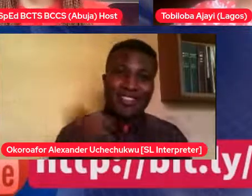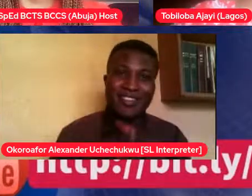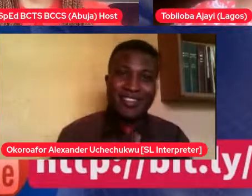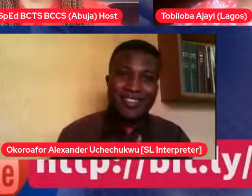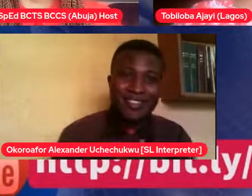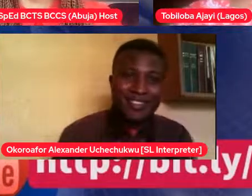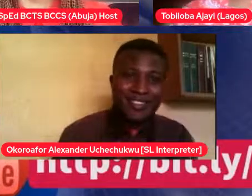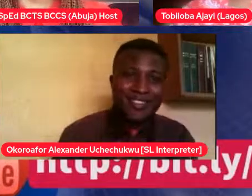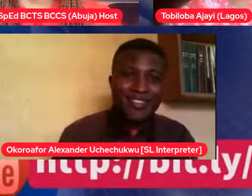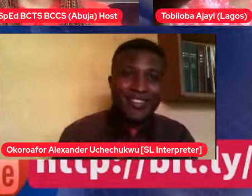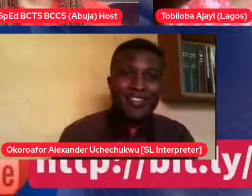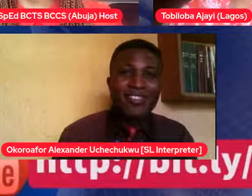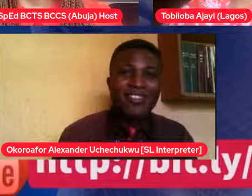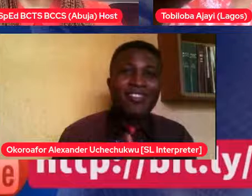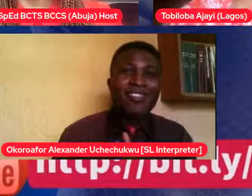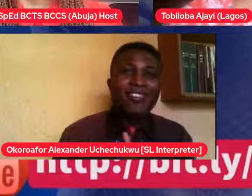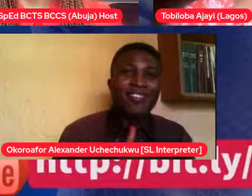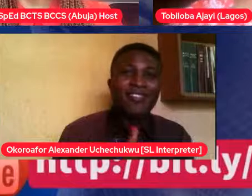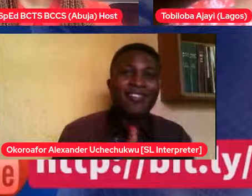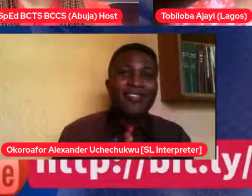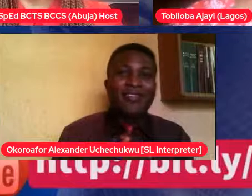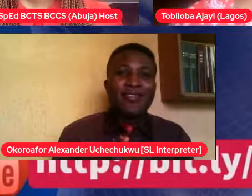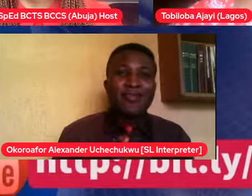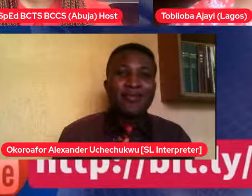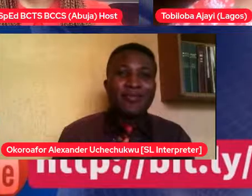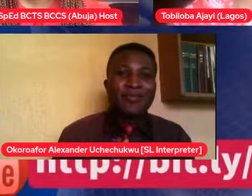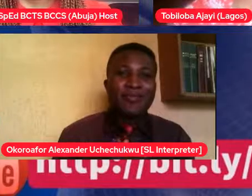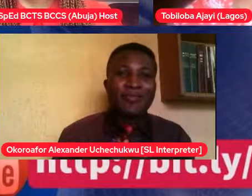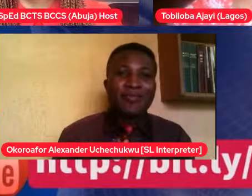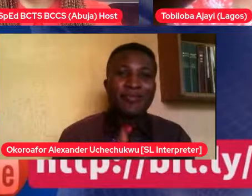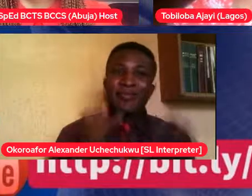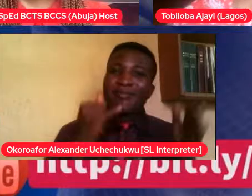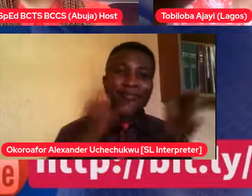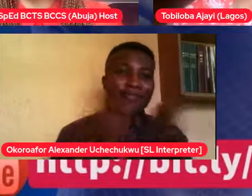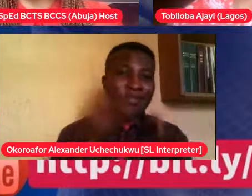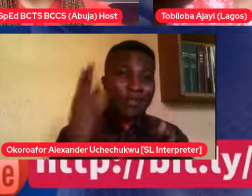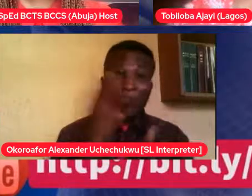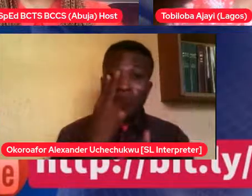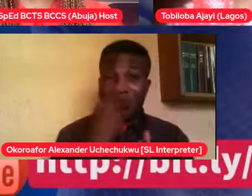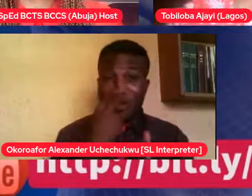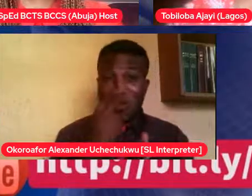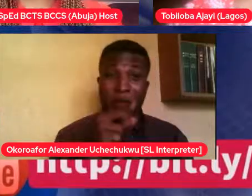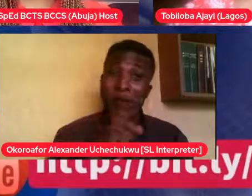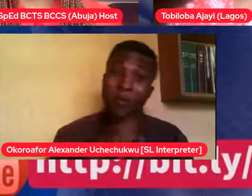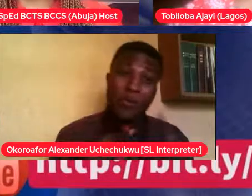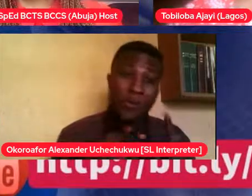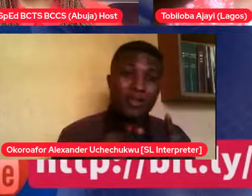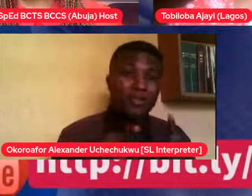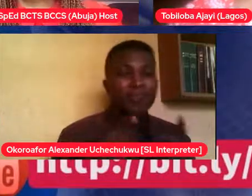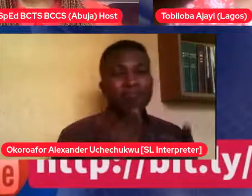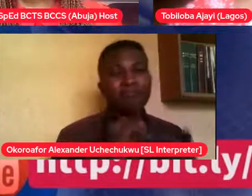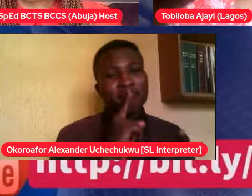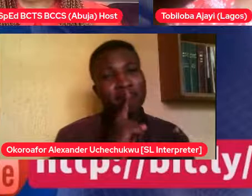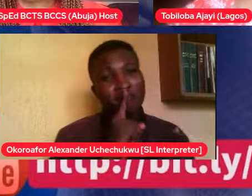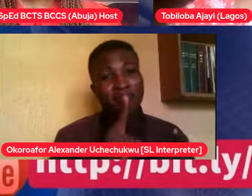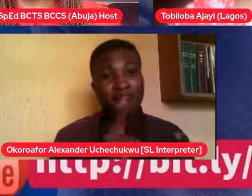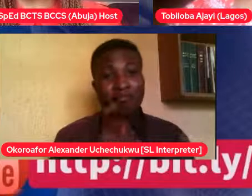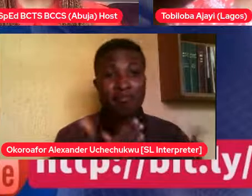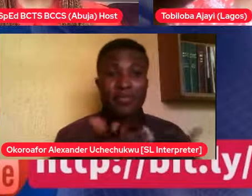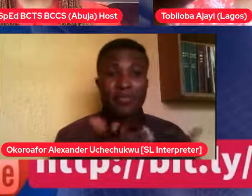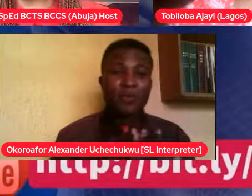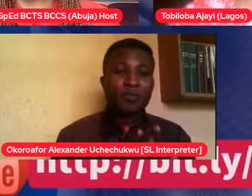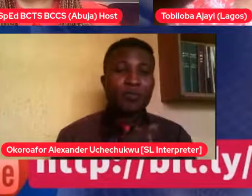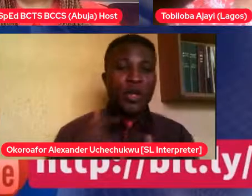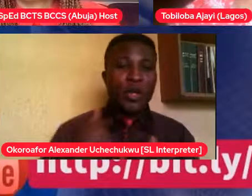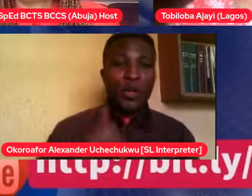It was very funny. But it's the truth. You get so, I think we have a lot of, we have a huge role to play by